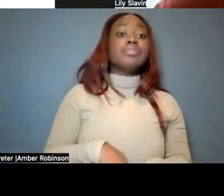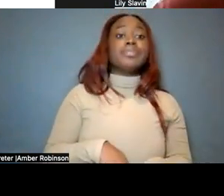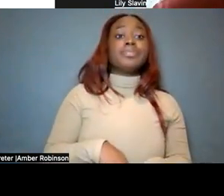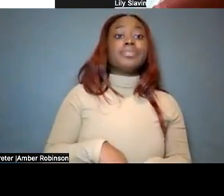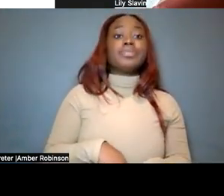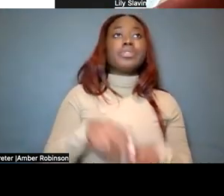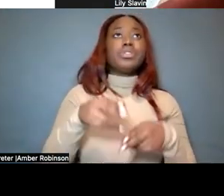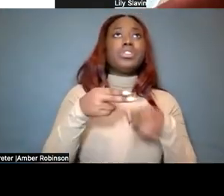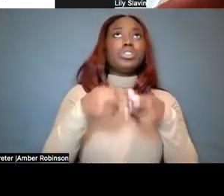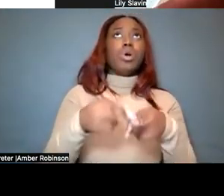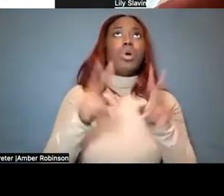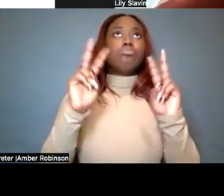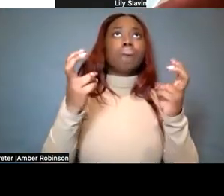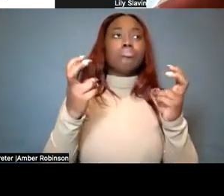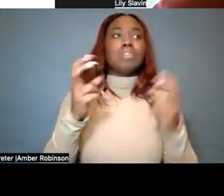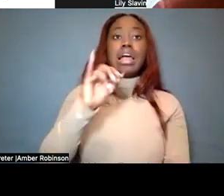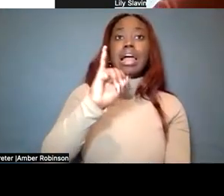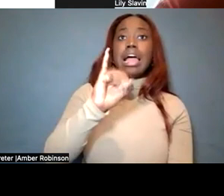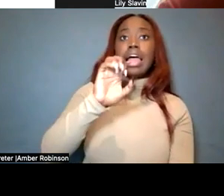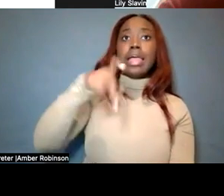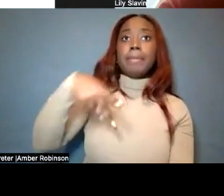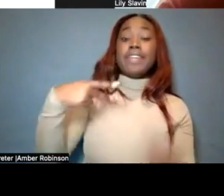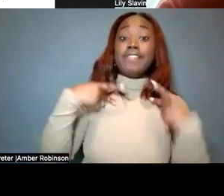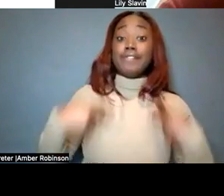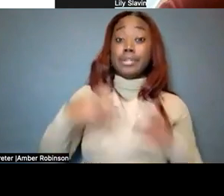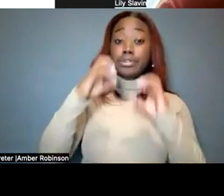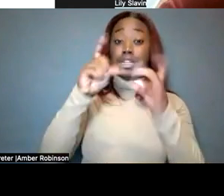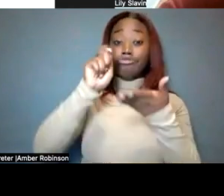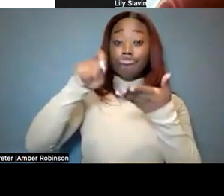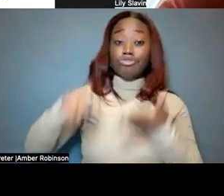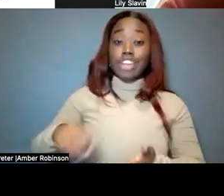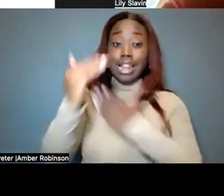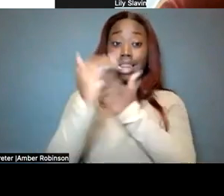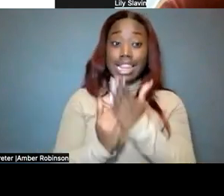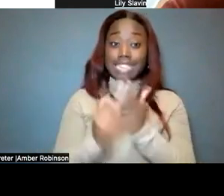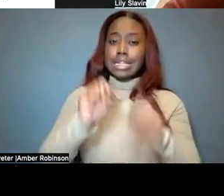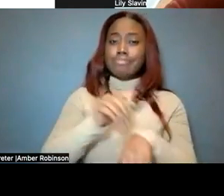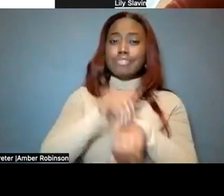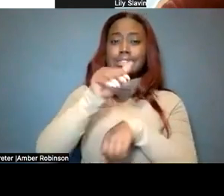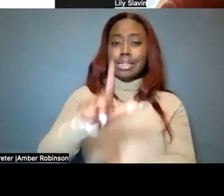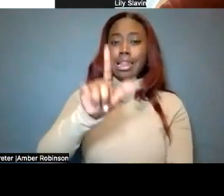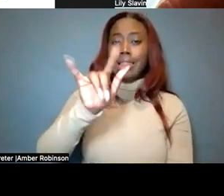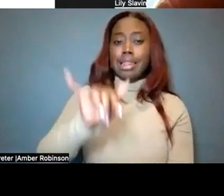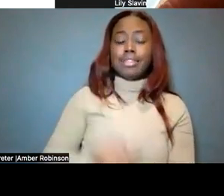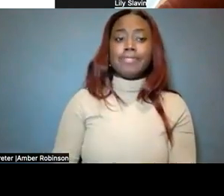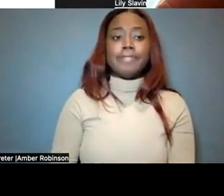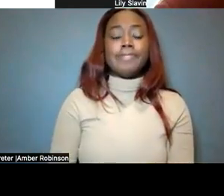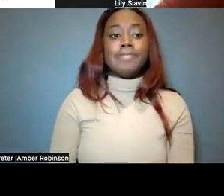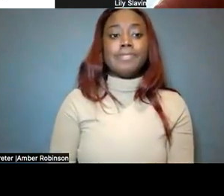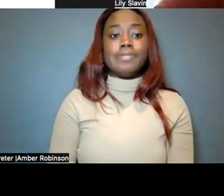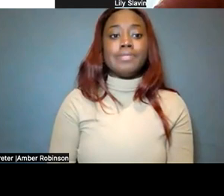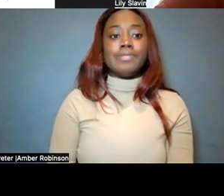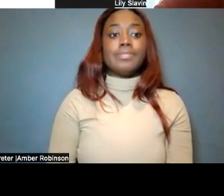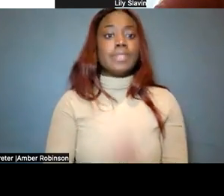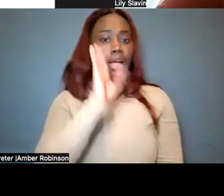called the IEP physical education checklist. I can send that to you, Lily, if I can find it. Yeah, I'm just looking it